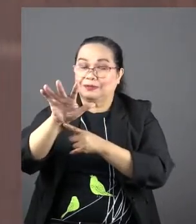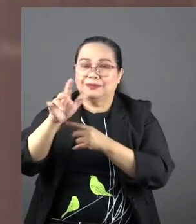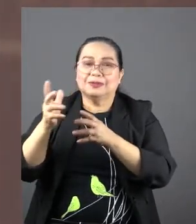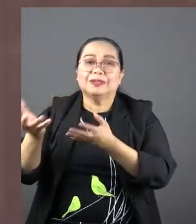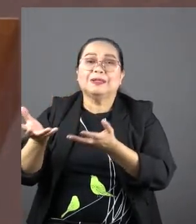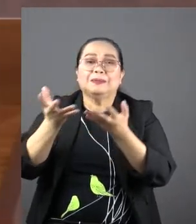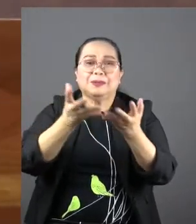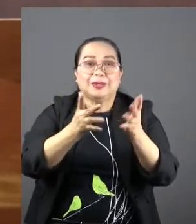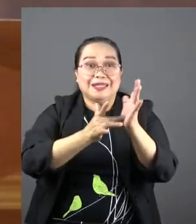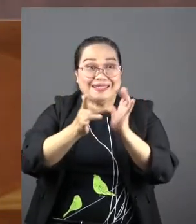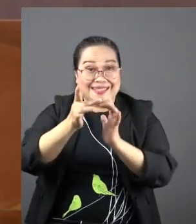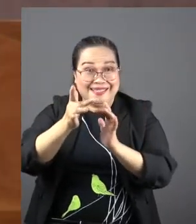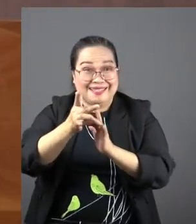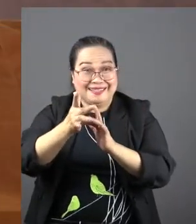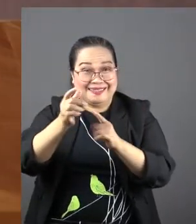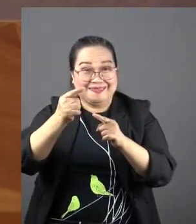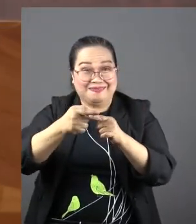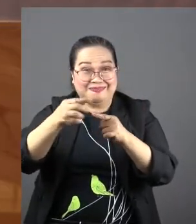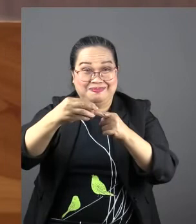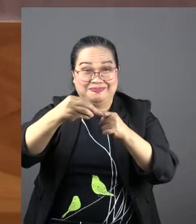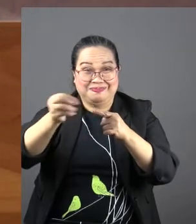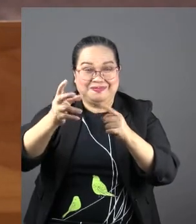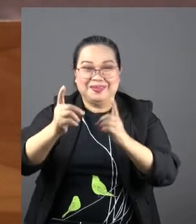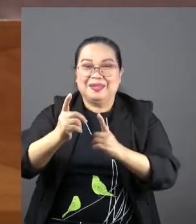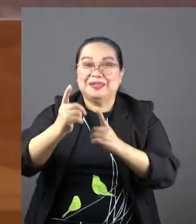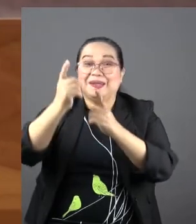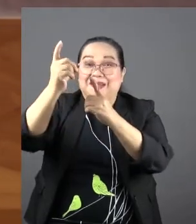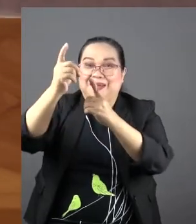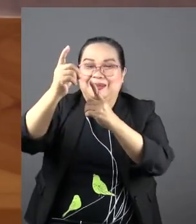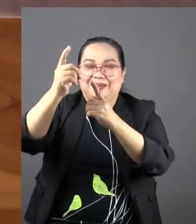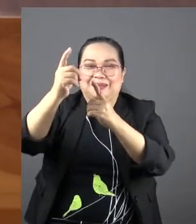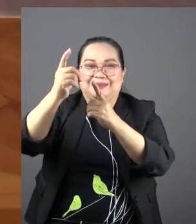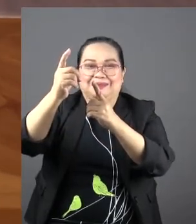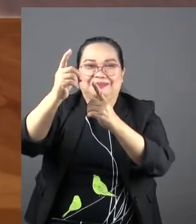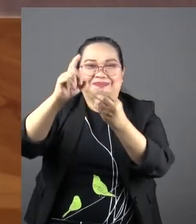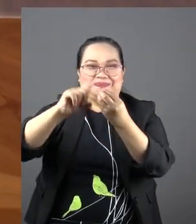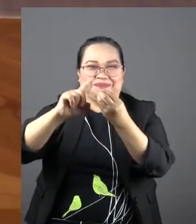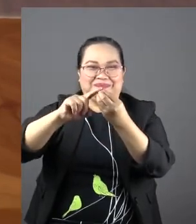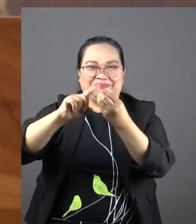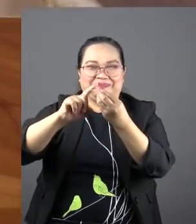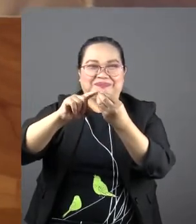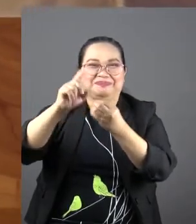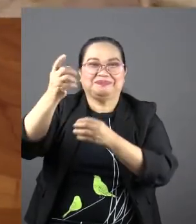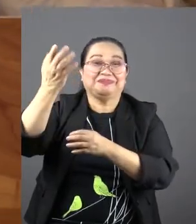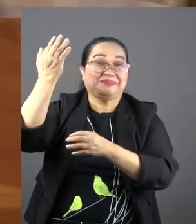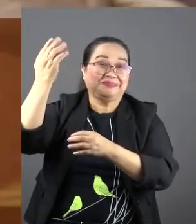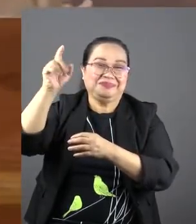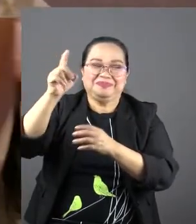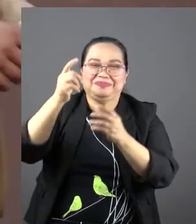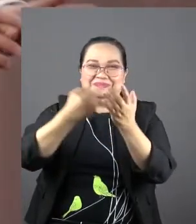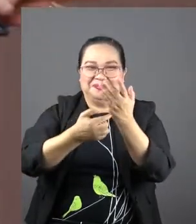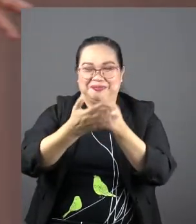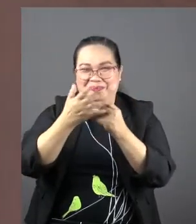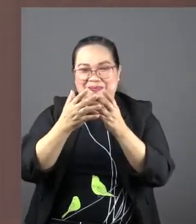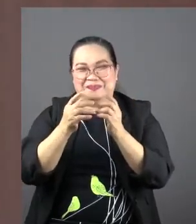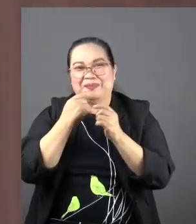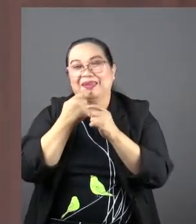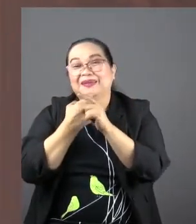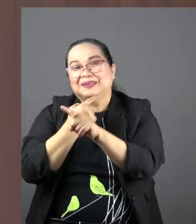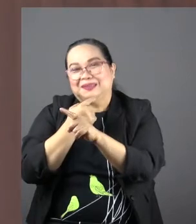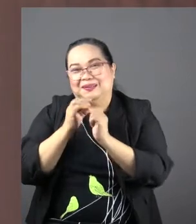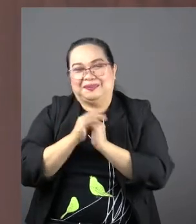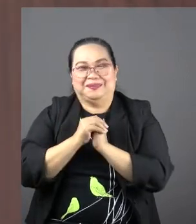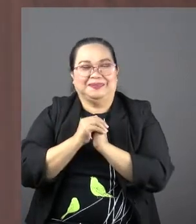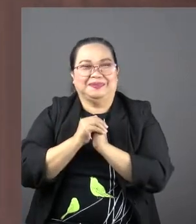temple after his circumcision for his dedication. I was just talking to a couple at the back over there this morning. I told them,